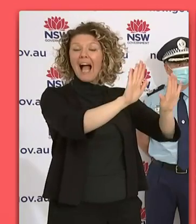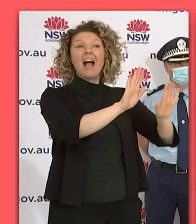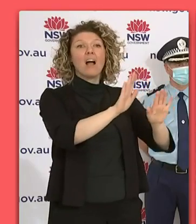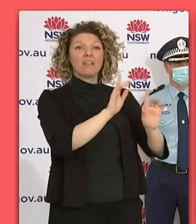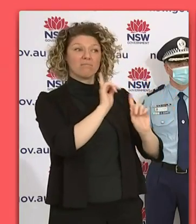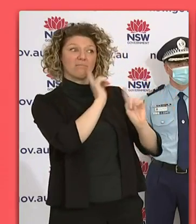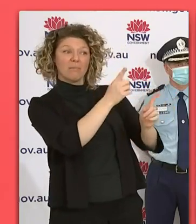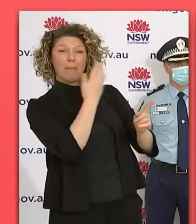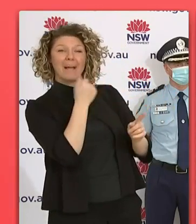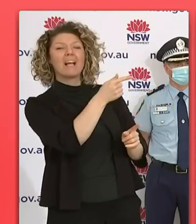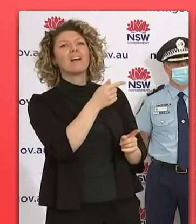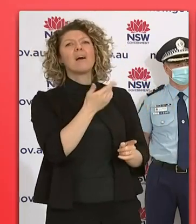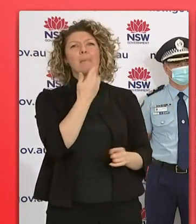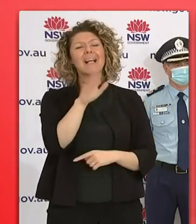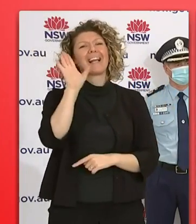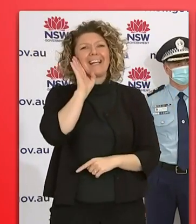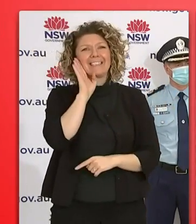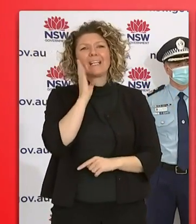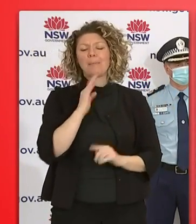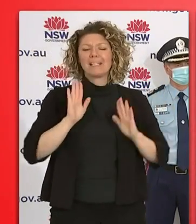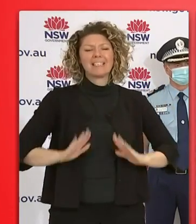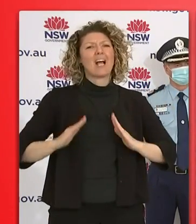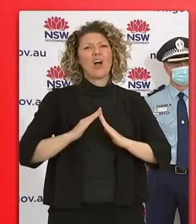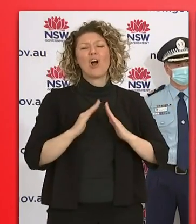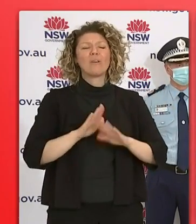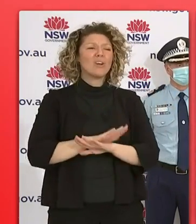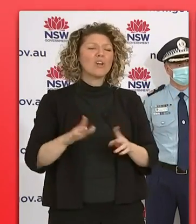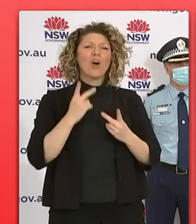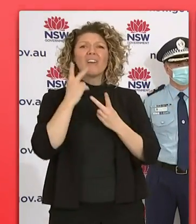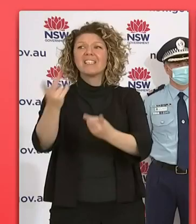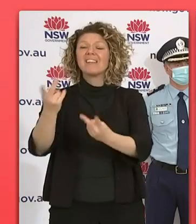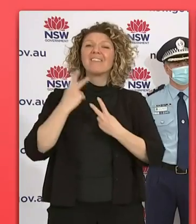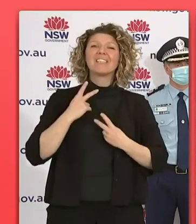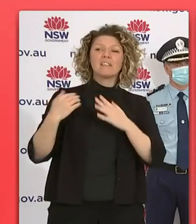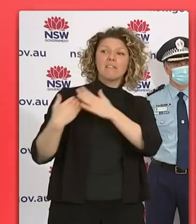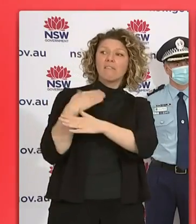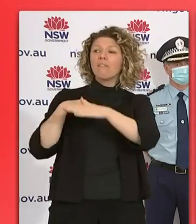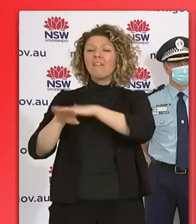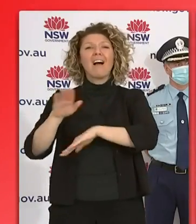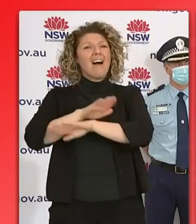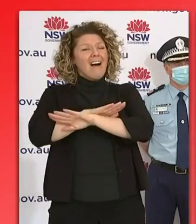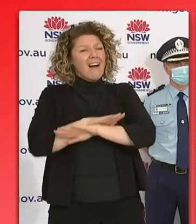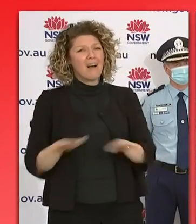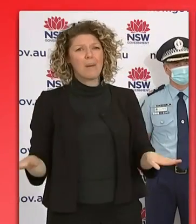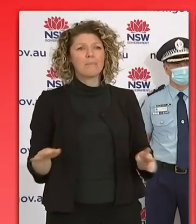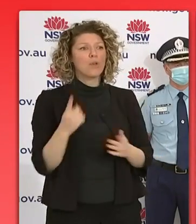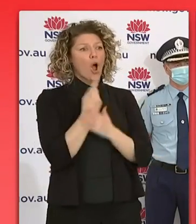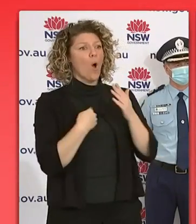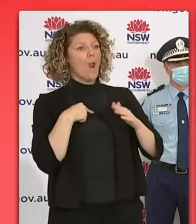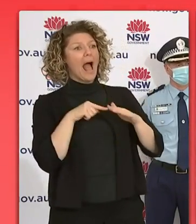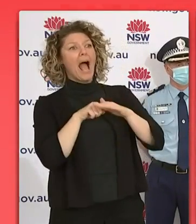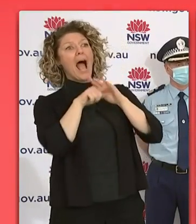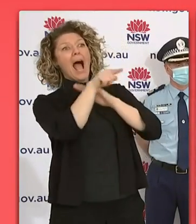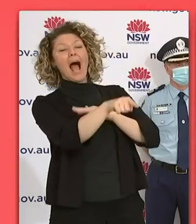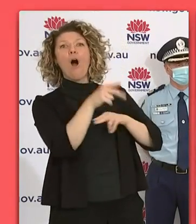public health advice, do stay home. Um, don't have visitors to your household, only leave your household if you have a reasonable